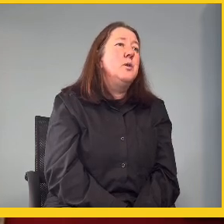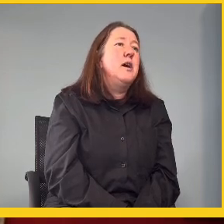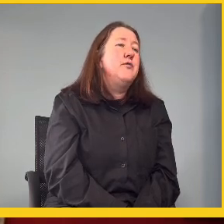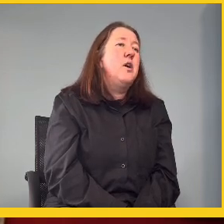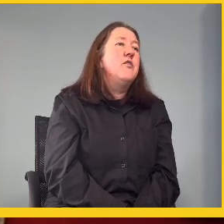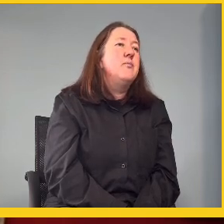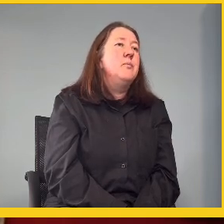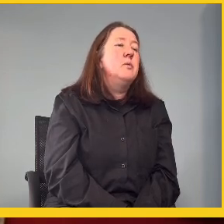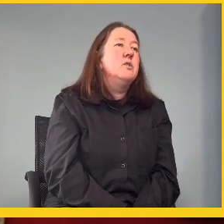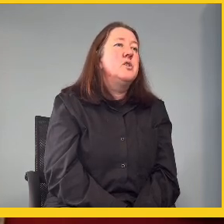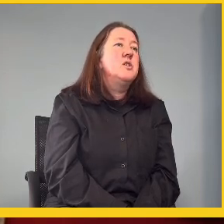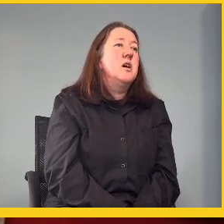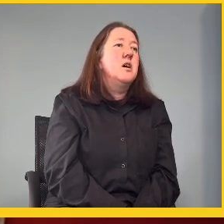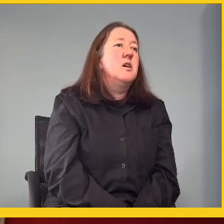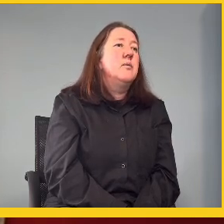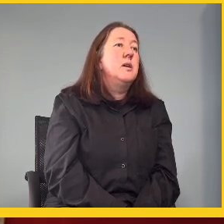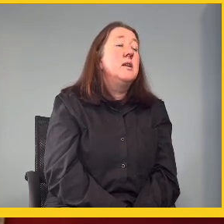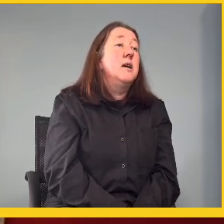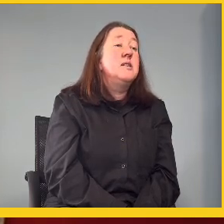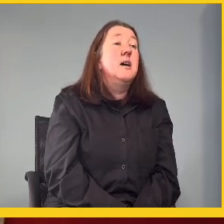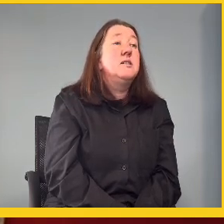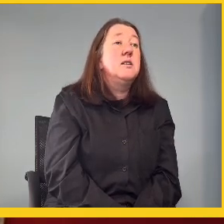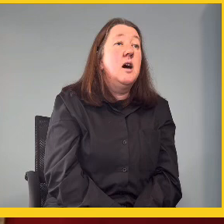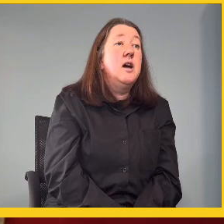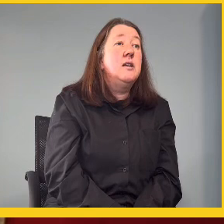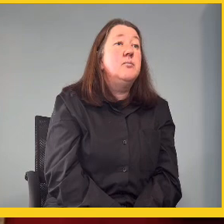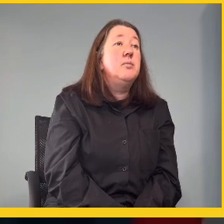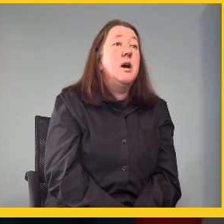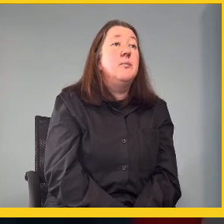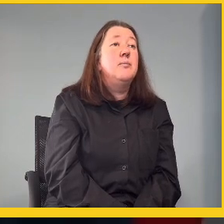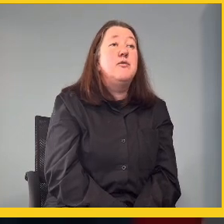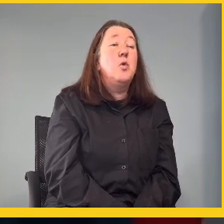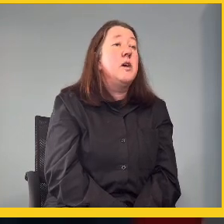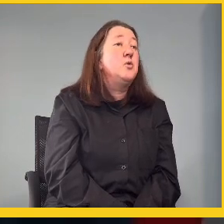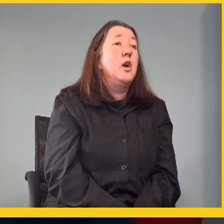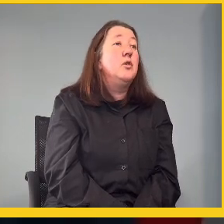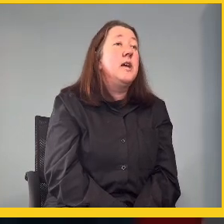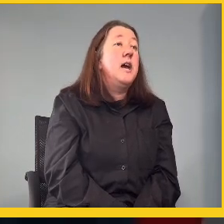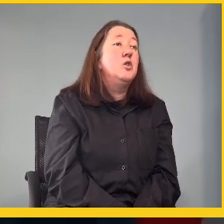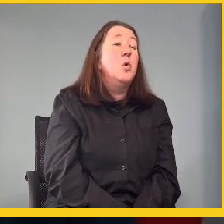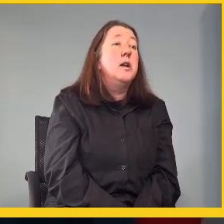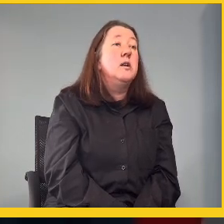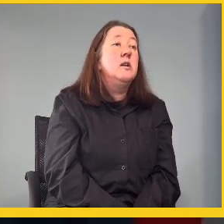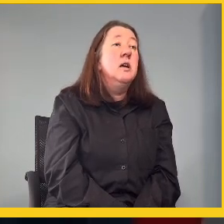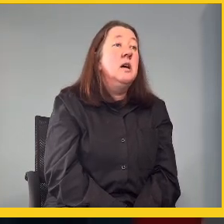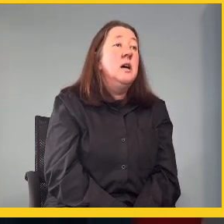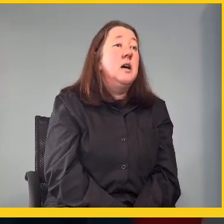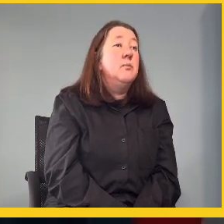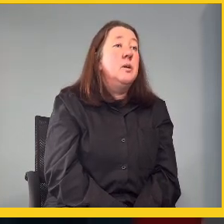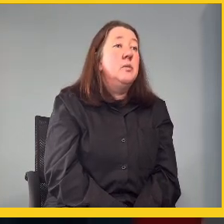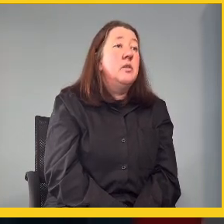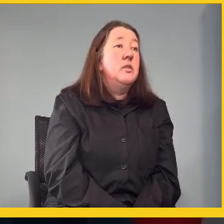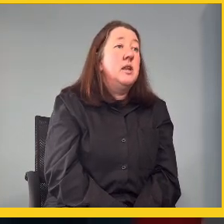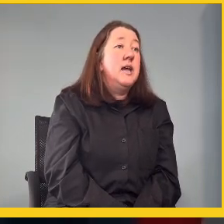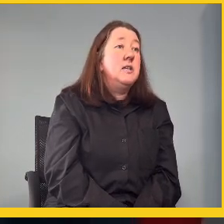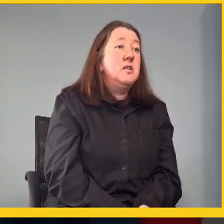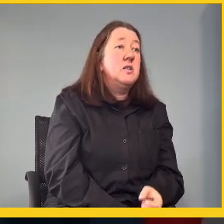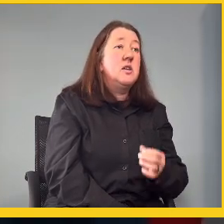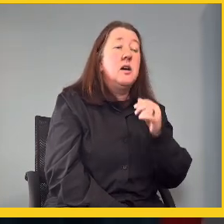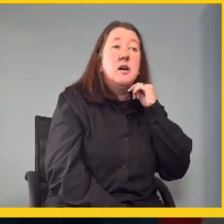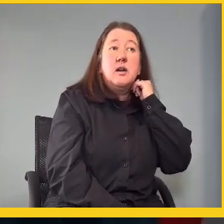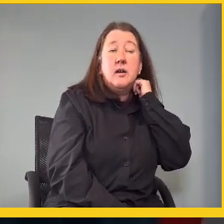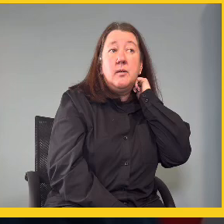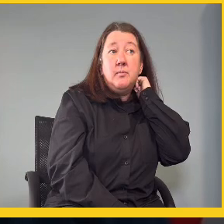to have five members, uh, in 1999. And before that, we only had one member, the